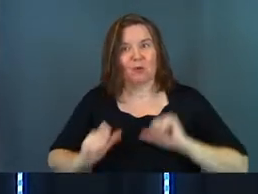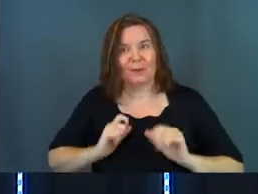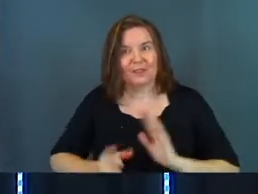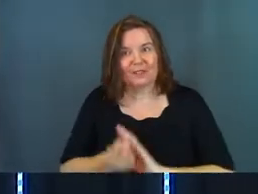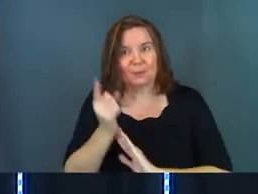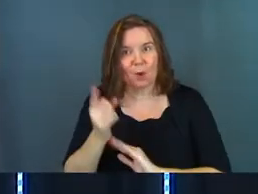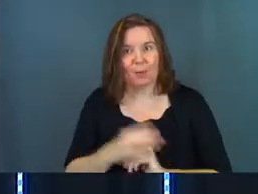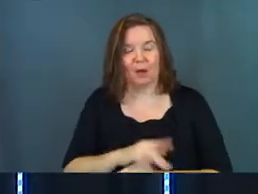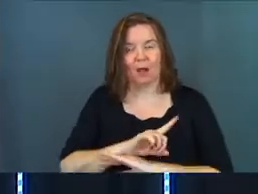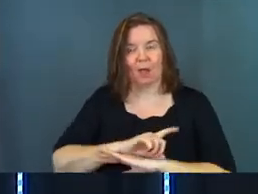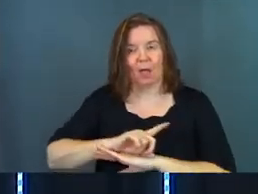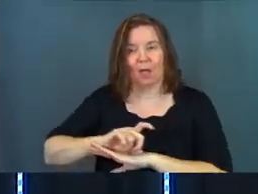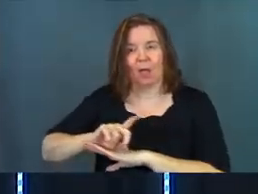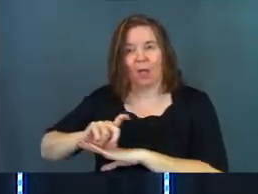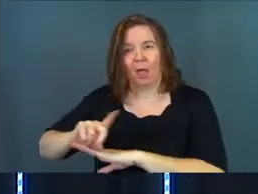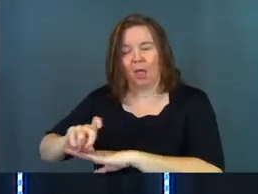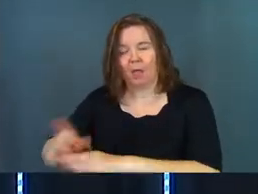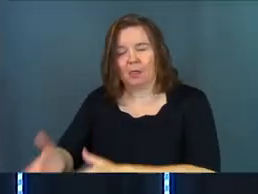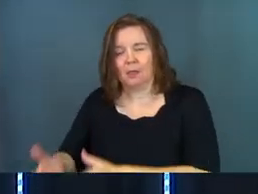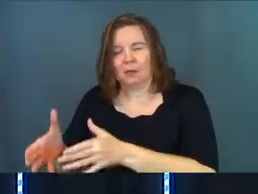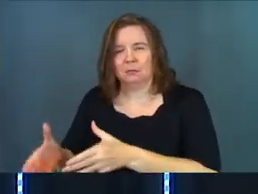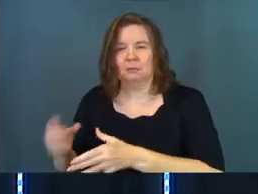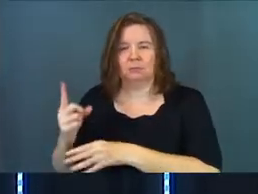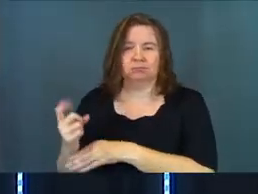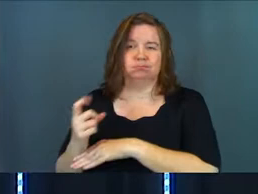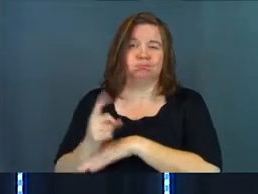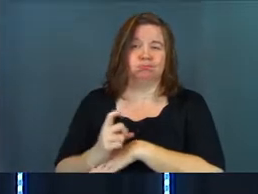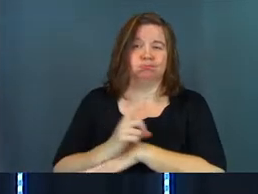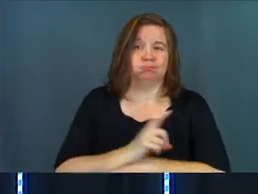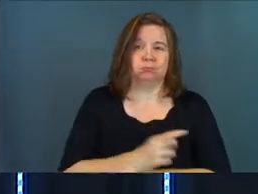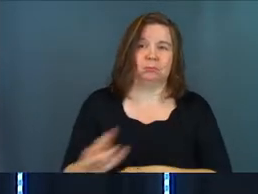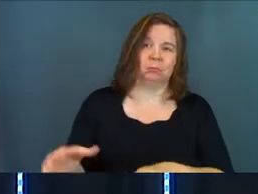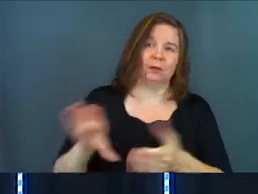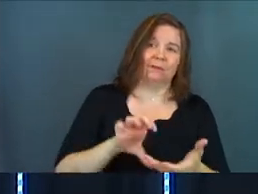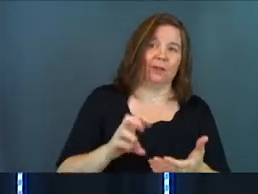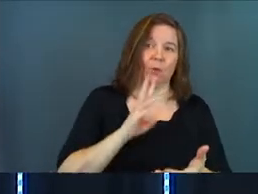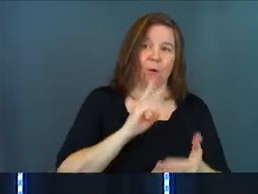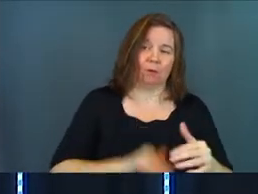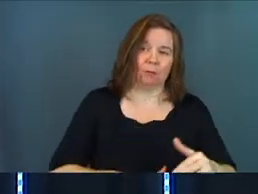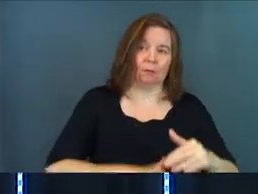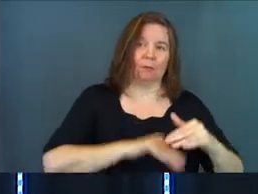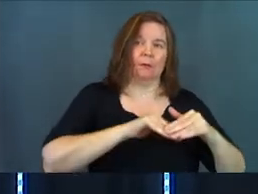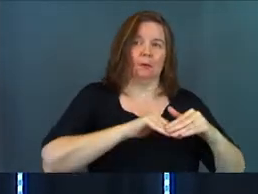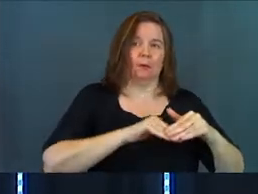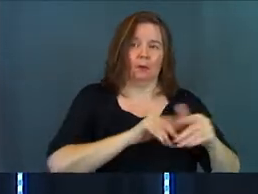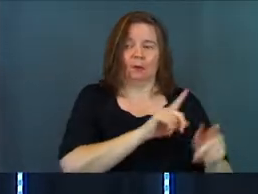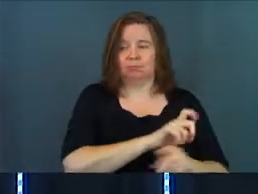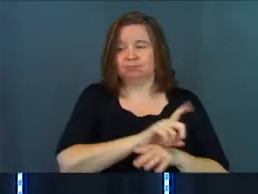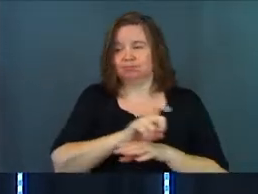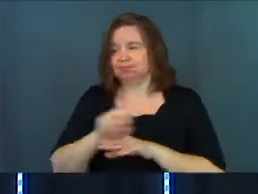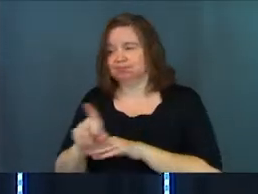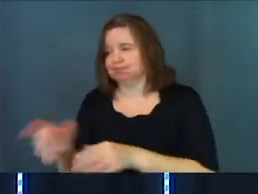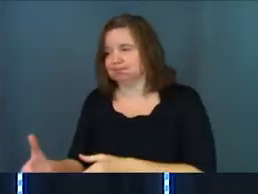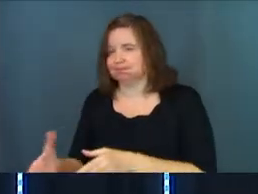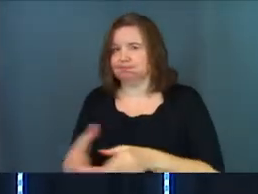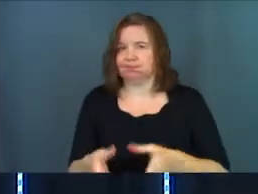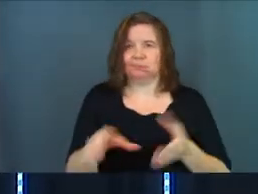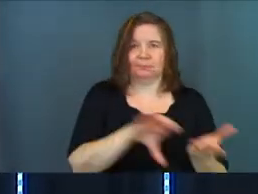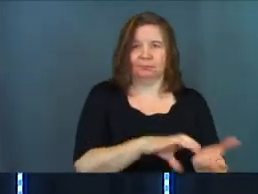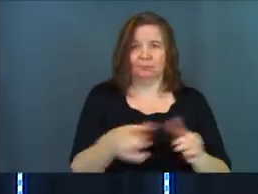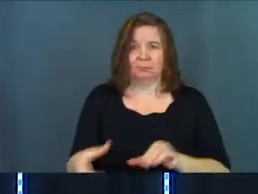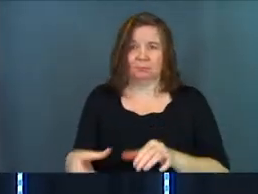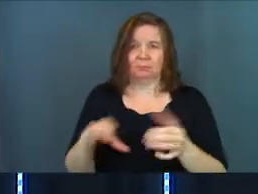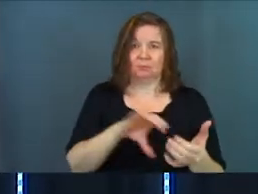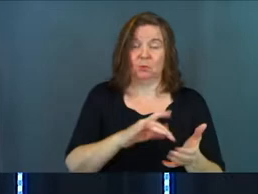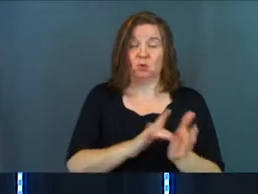this moment. But they are obediently filling these things up so that Jesus can use them.